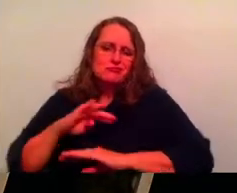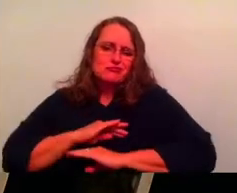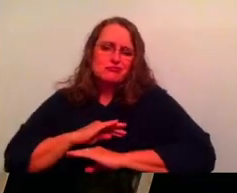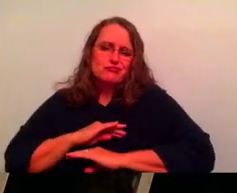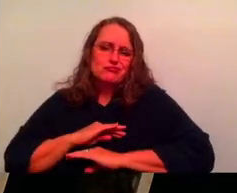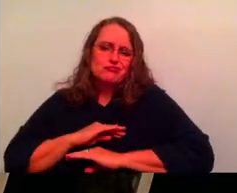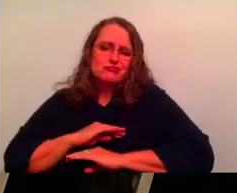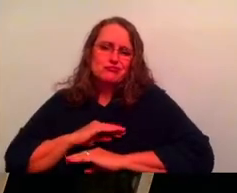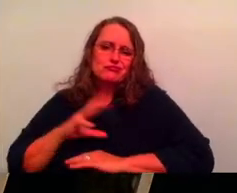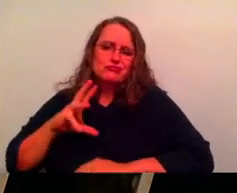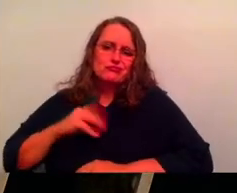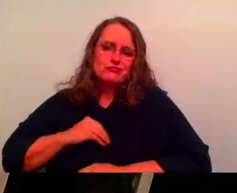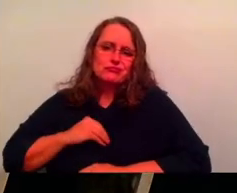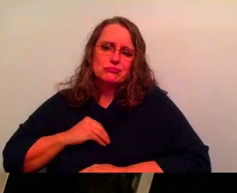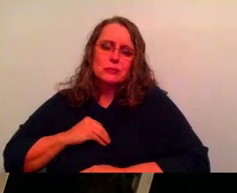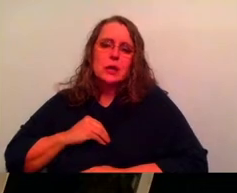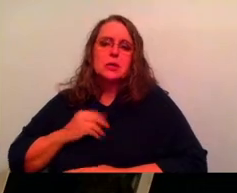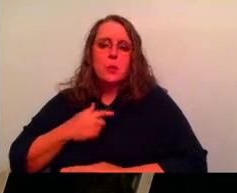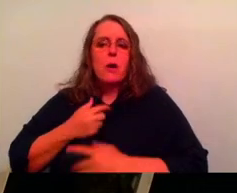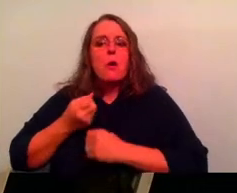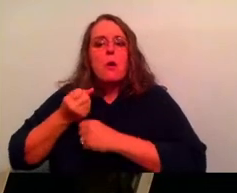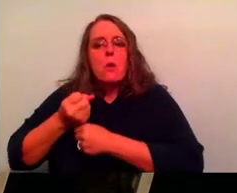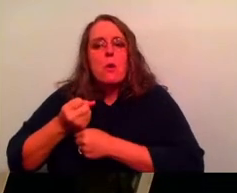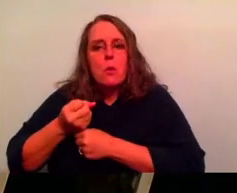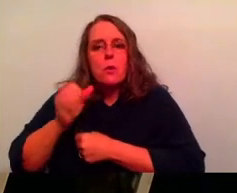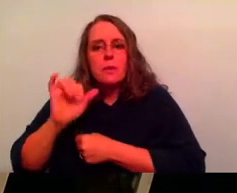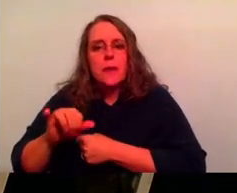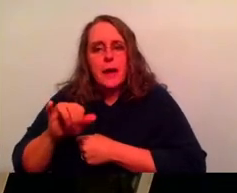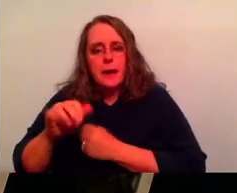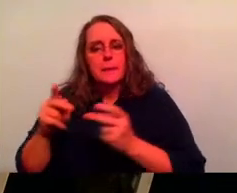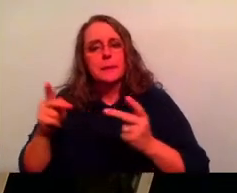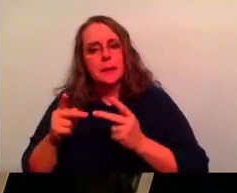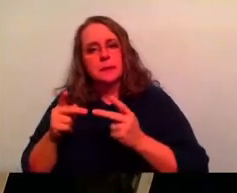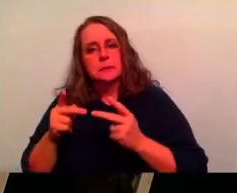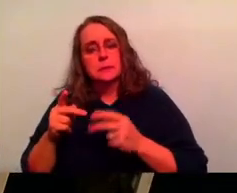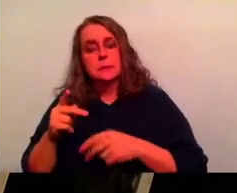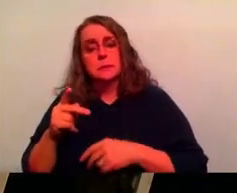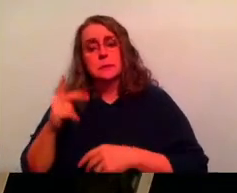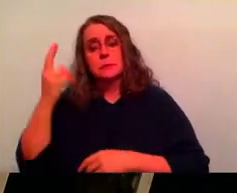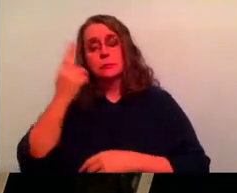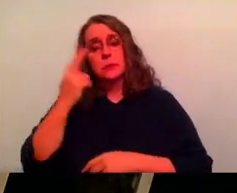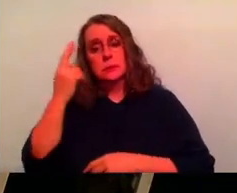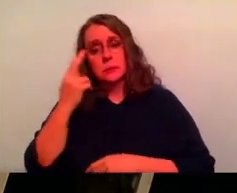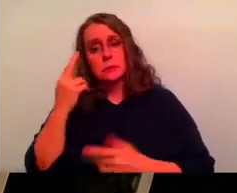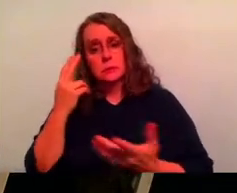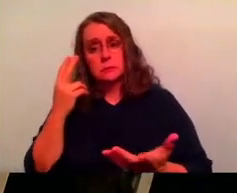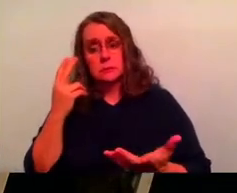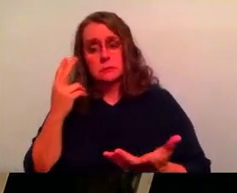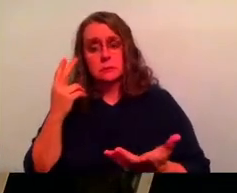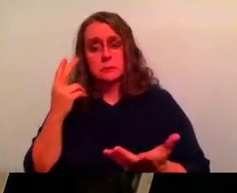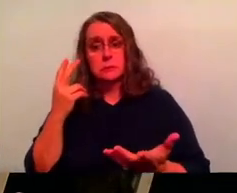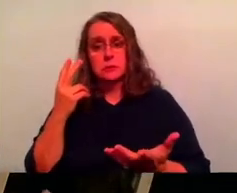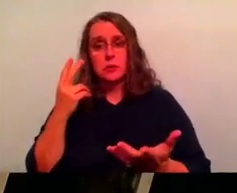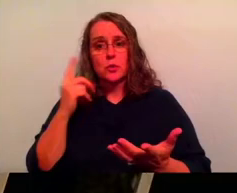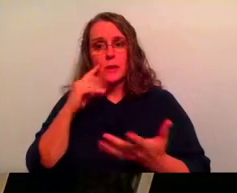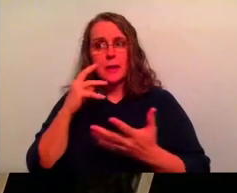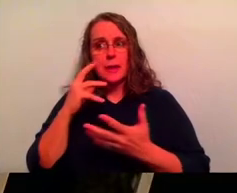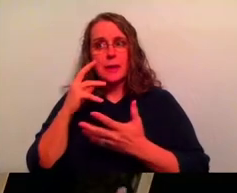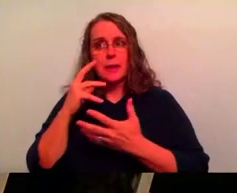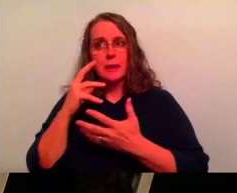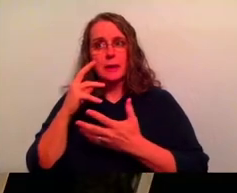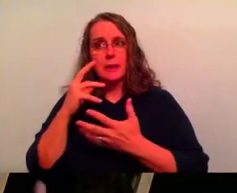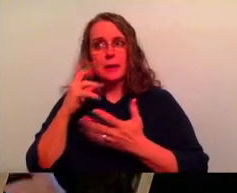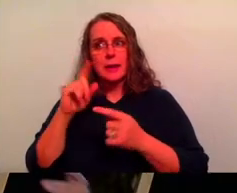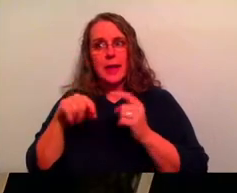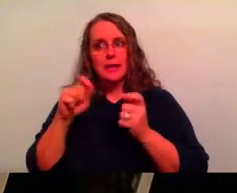can live in. And so I cling to that place. And again, like Matt said, we, the reason we find ourselves in the sleep, or at least one big reason is because we cling to those